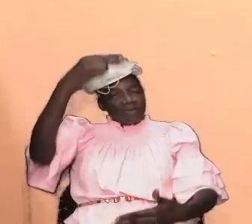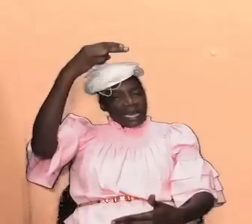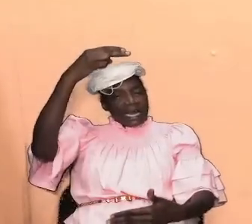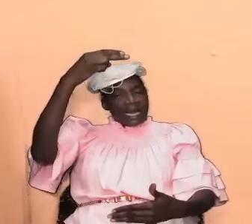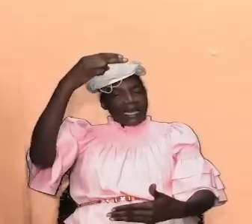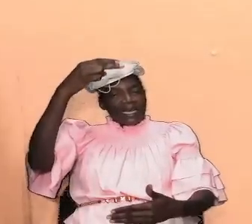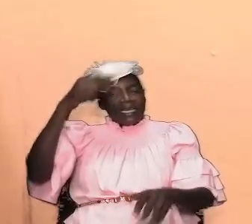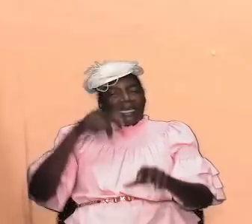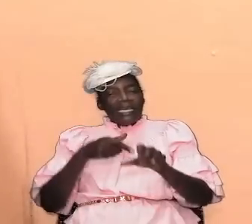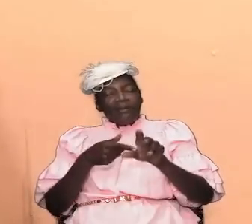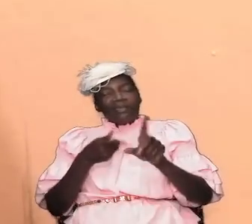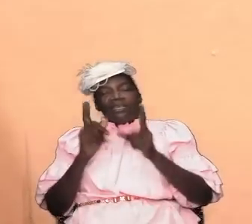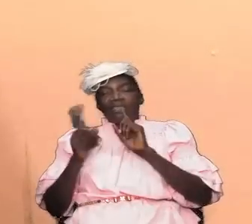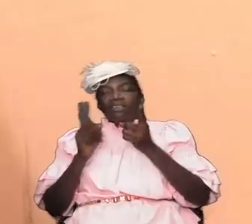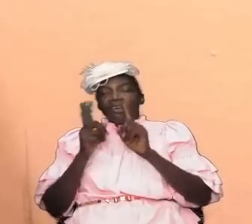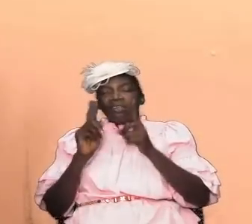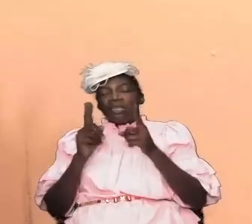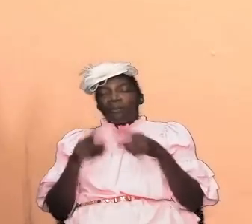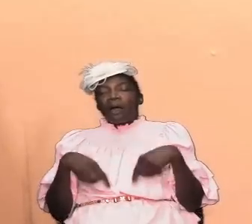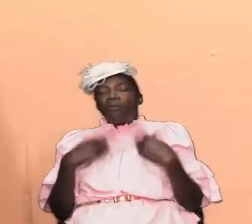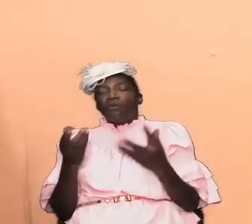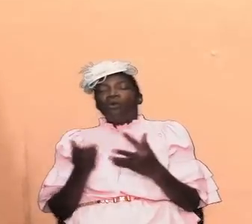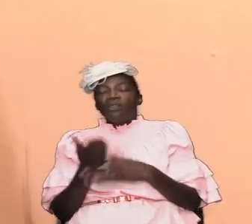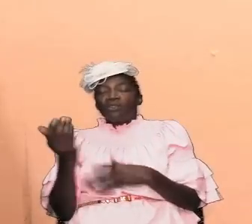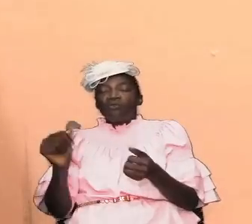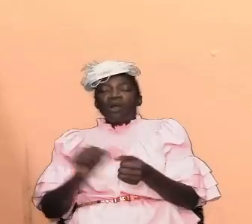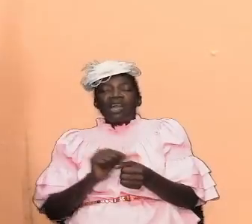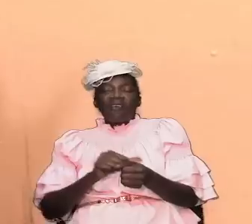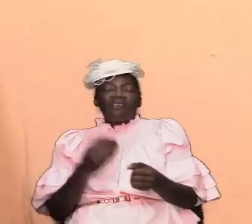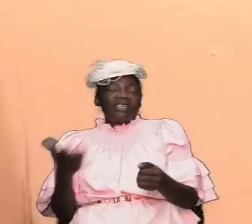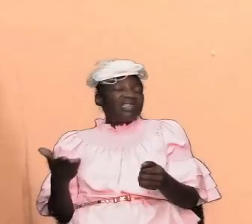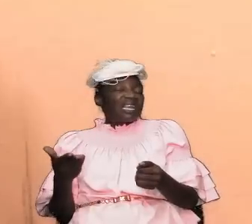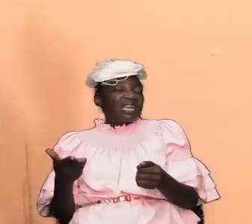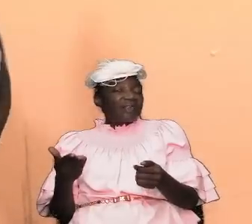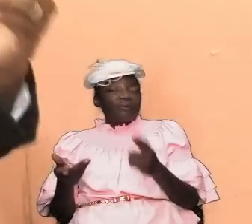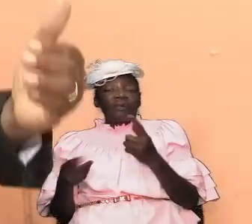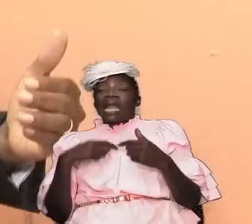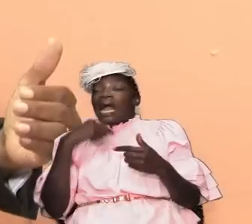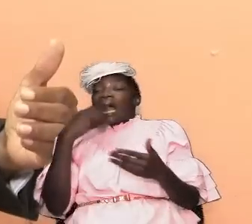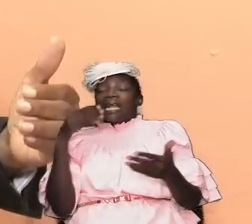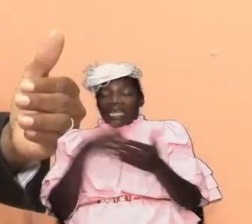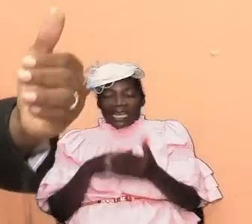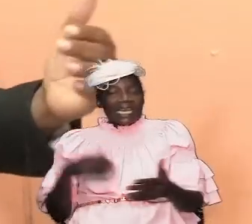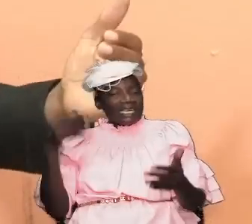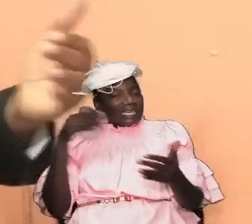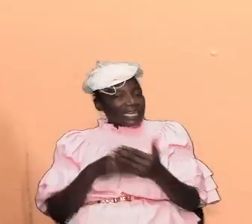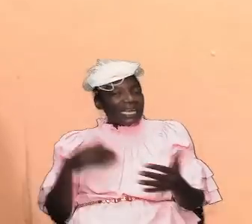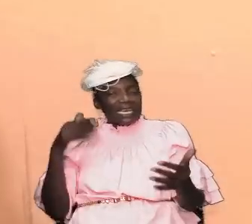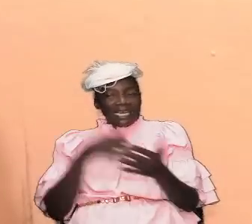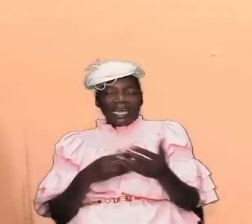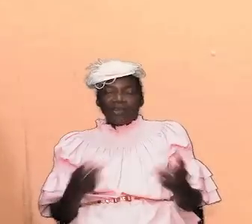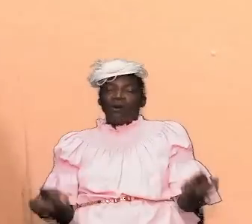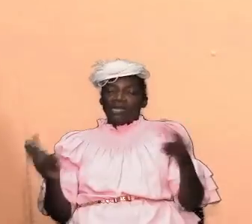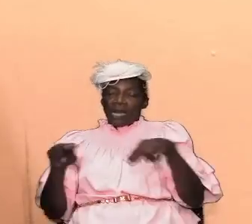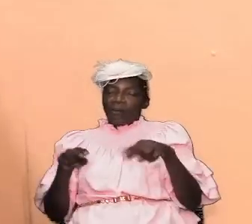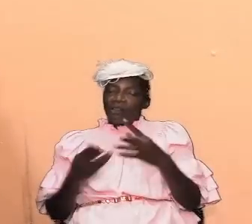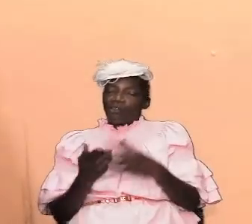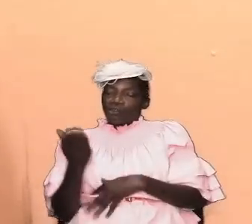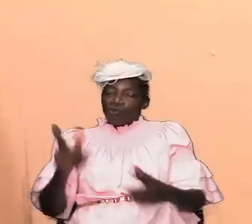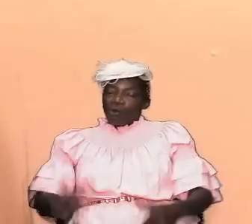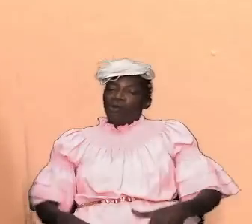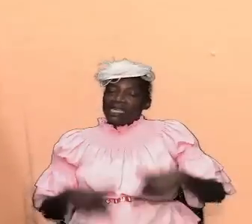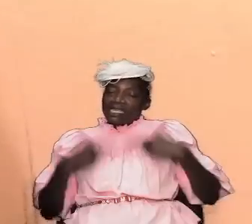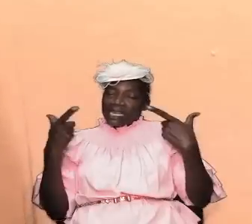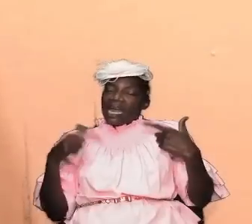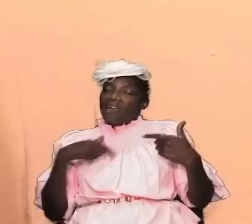he started to talk to them and he was going through everything and rehearsing what had happened throughout his lifetime and what he